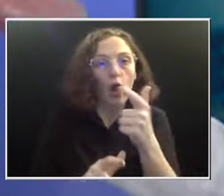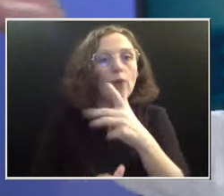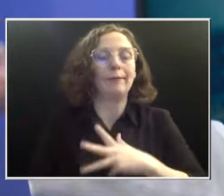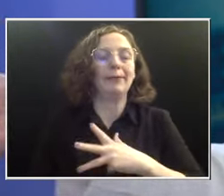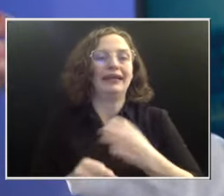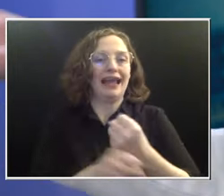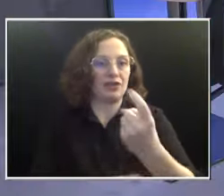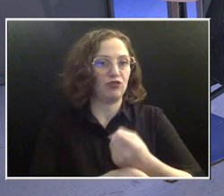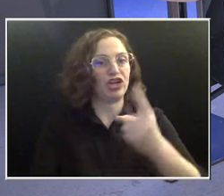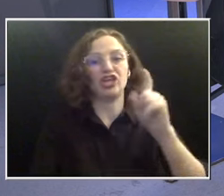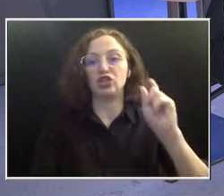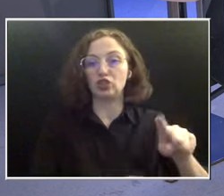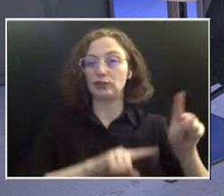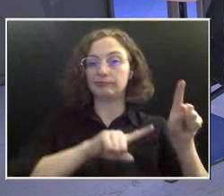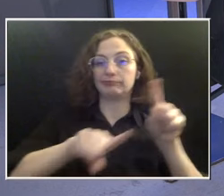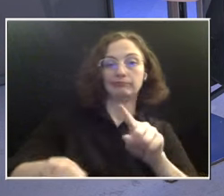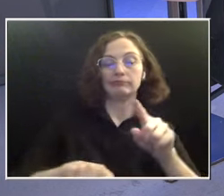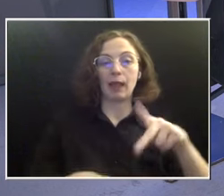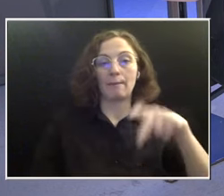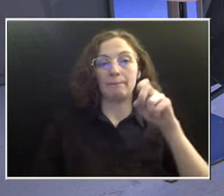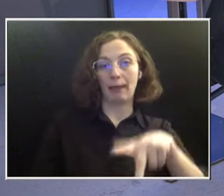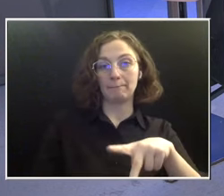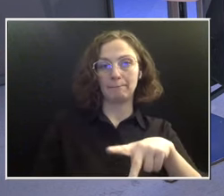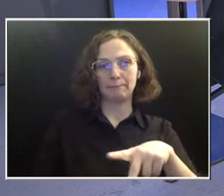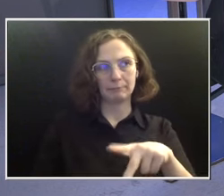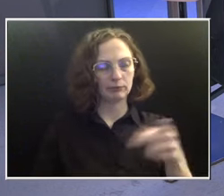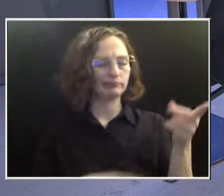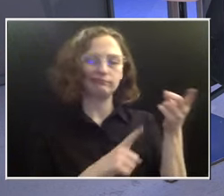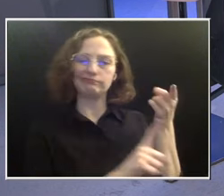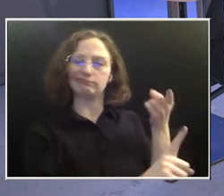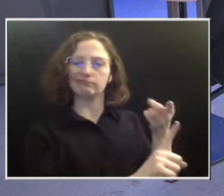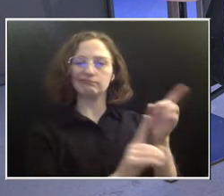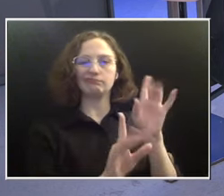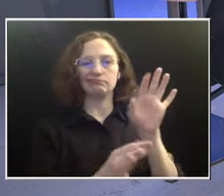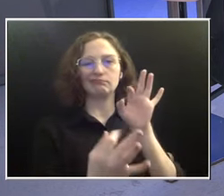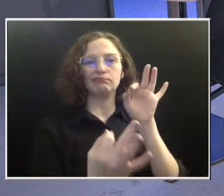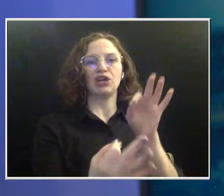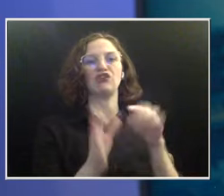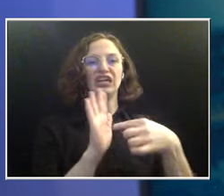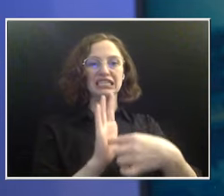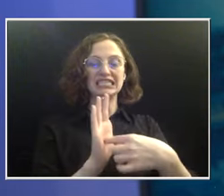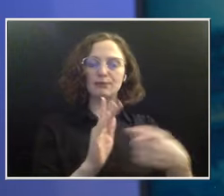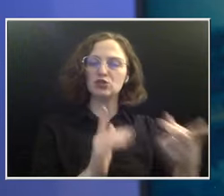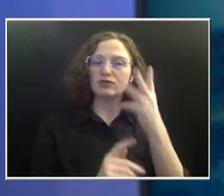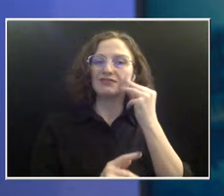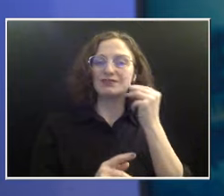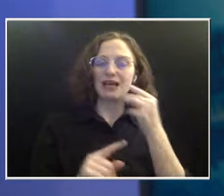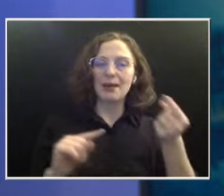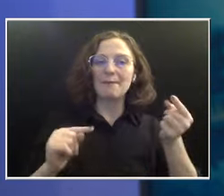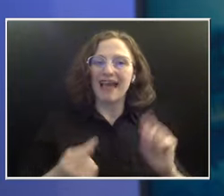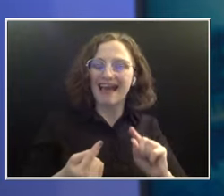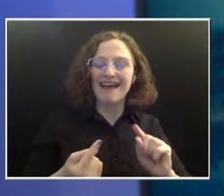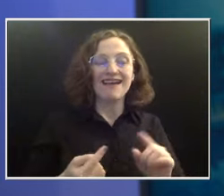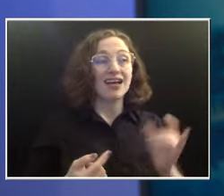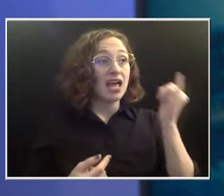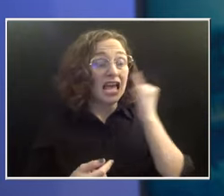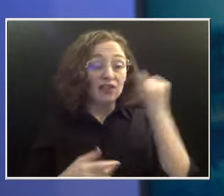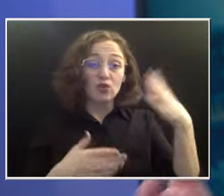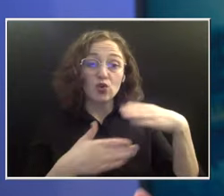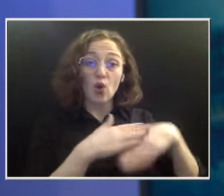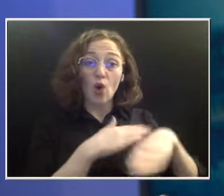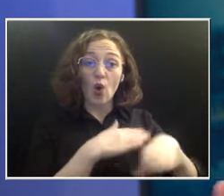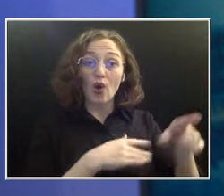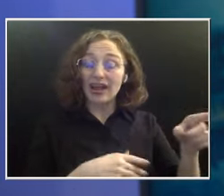were having pain, you were having other stuff. If you go in and you're having those symptoms and someone doesn't do a pelvic exam, you need to go to a gynecologist.